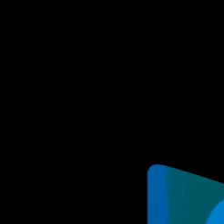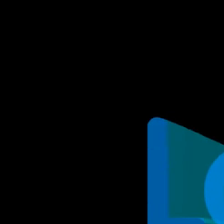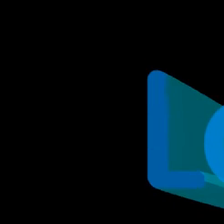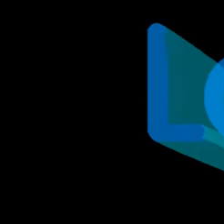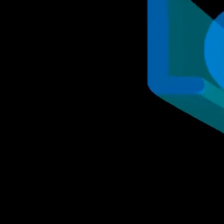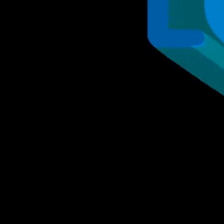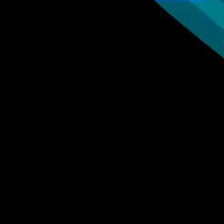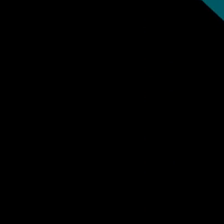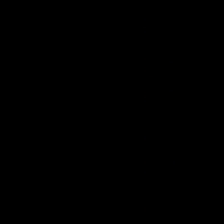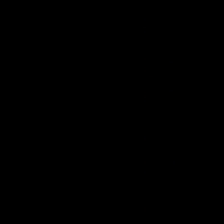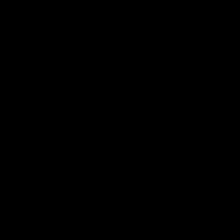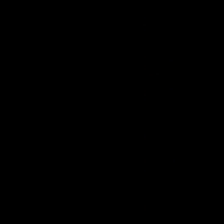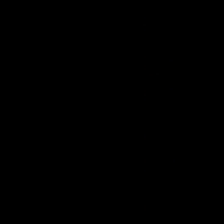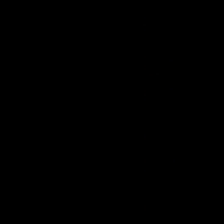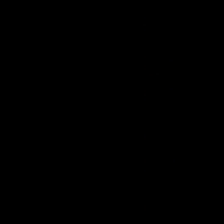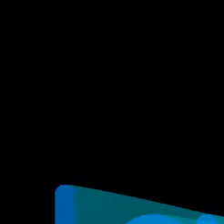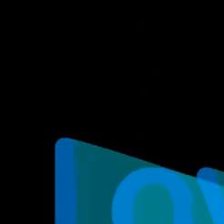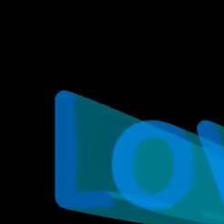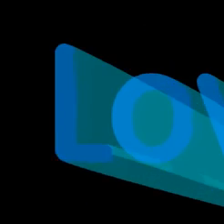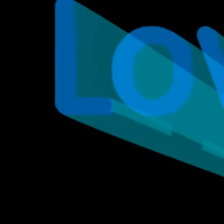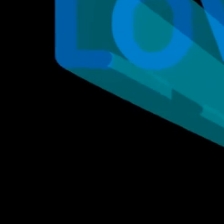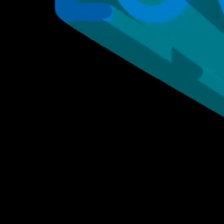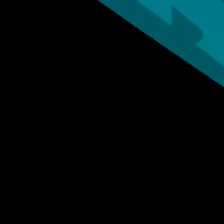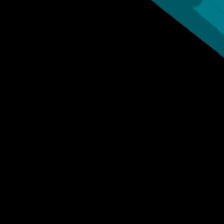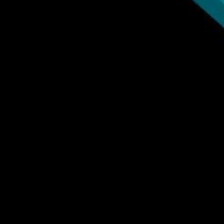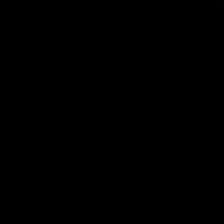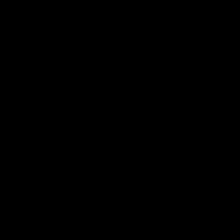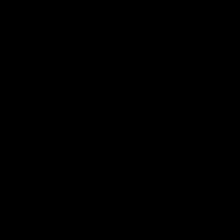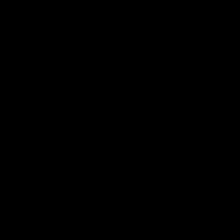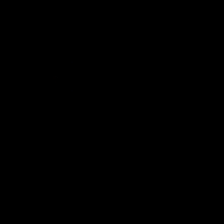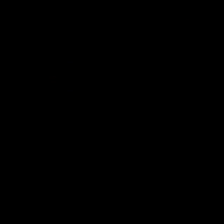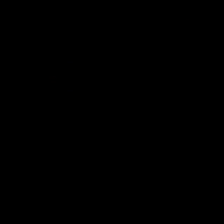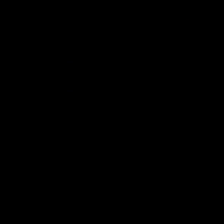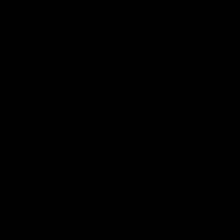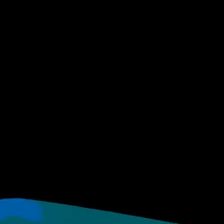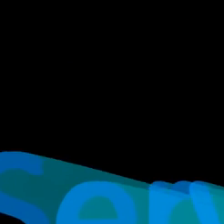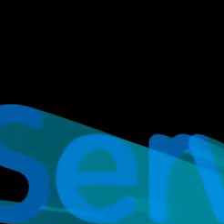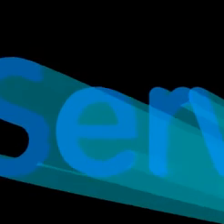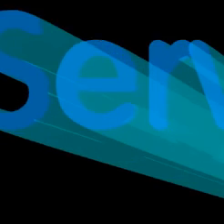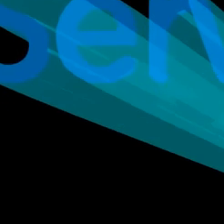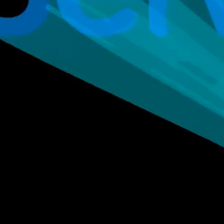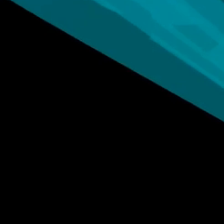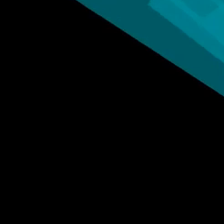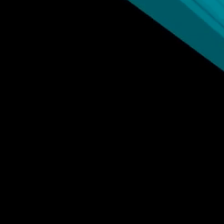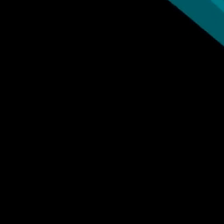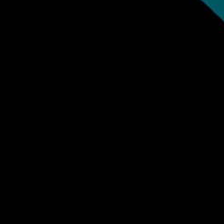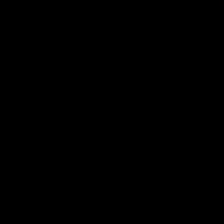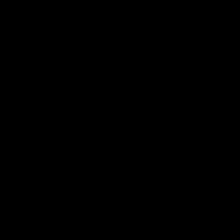it, seal it for thy courts above.